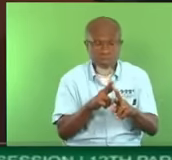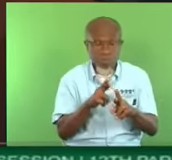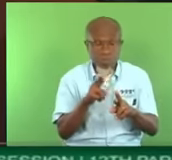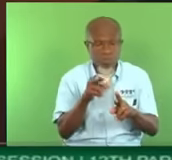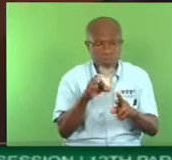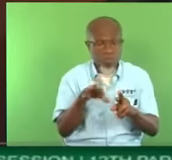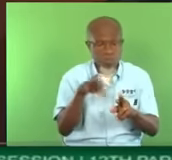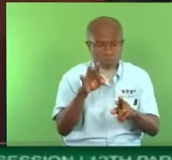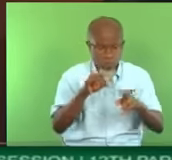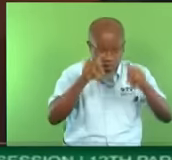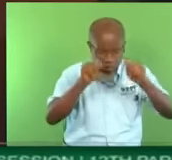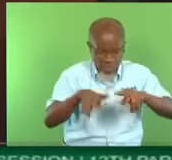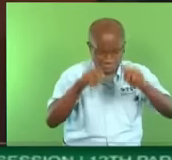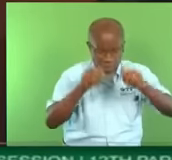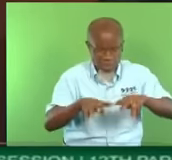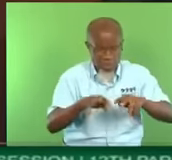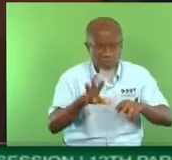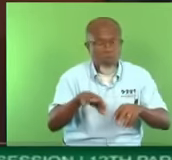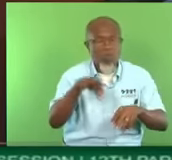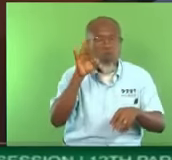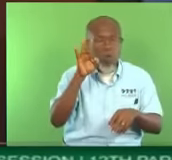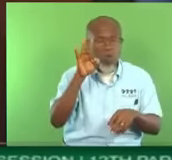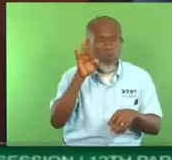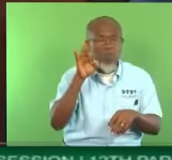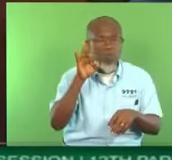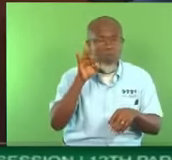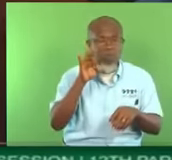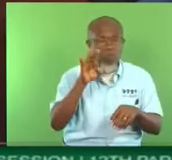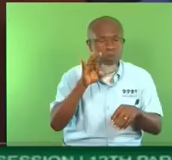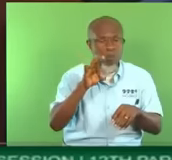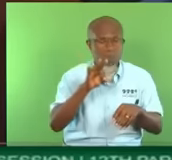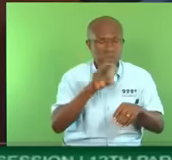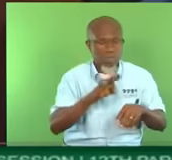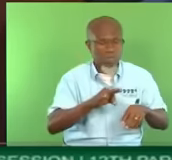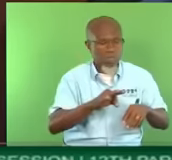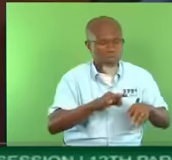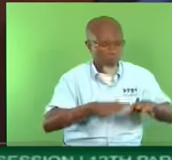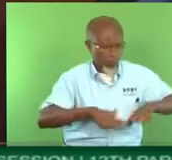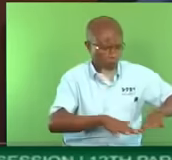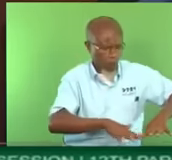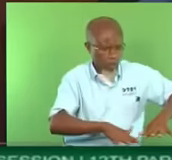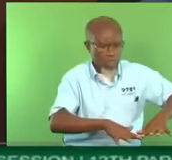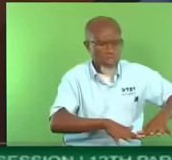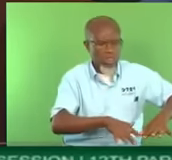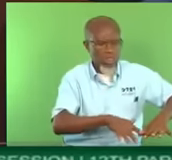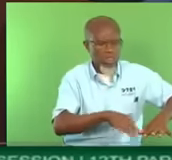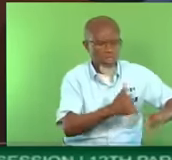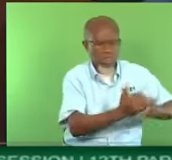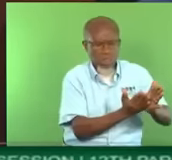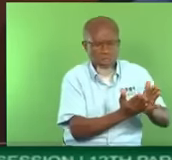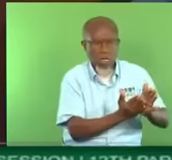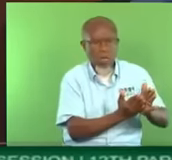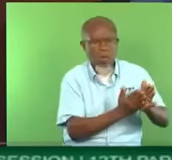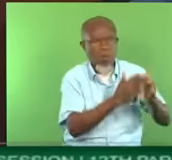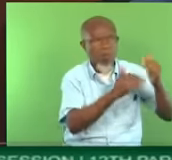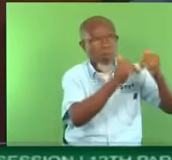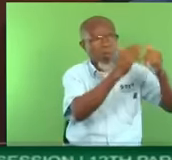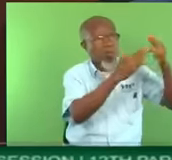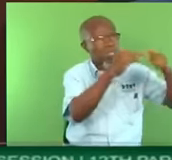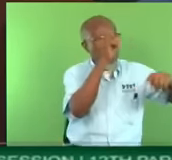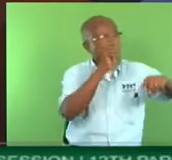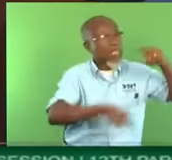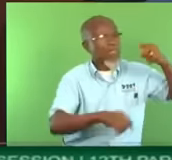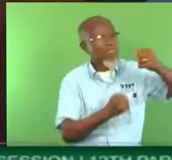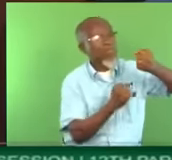and settlement analysis, it was determined that the foundation of some of the units will be unable to support the applied loads of the two